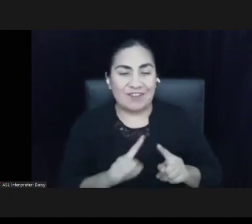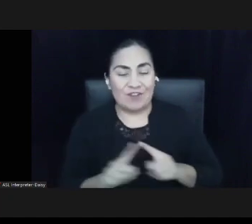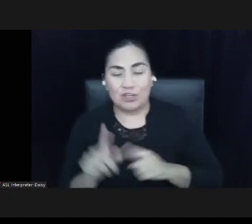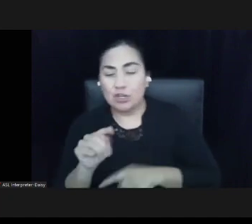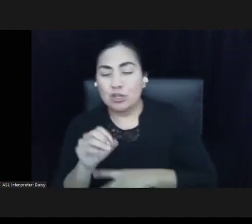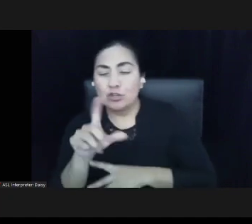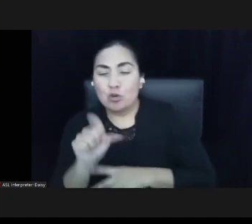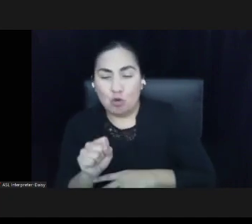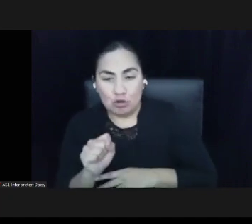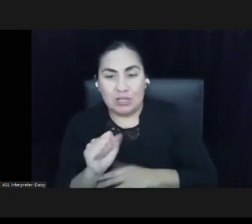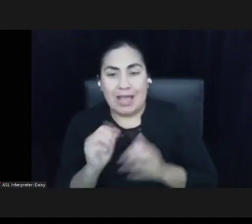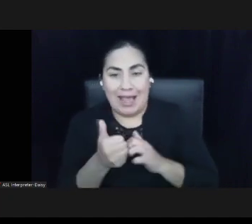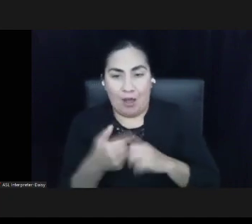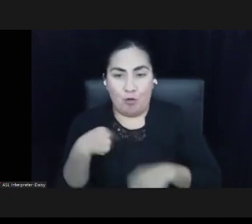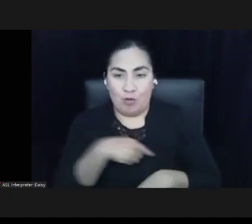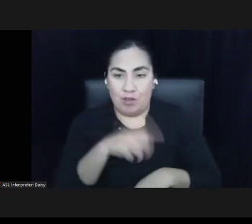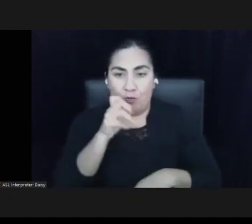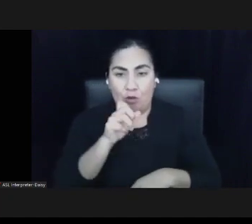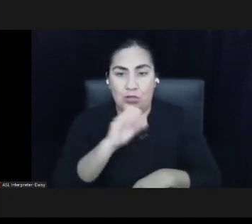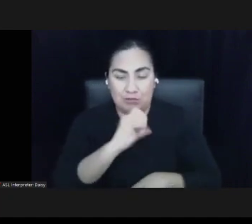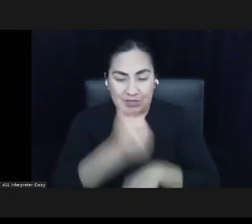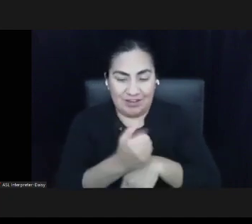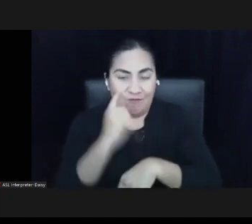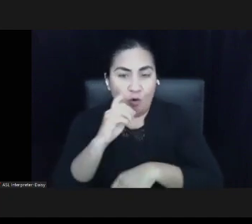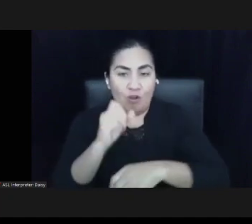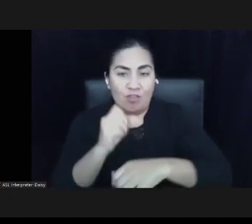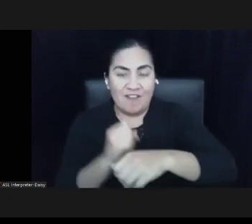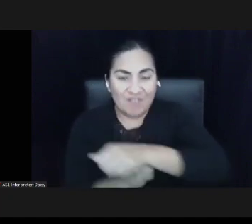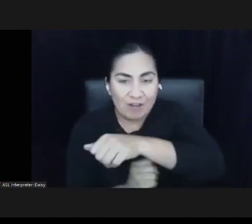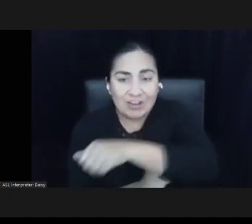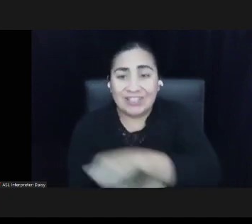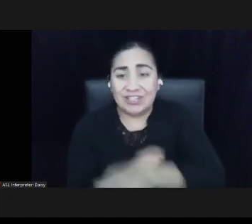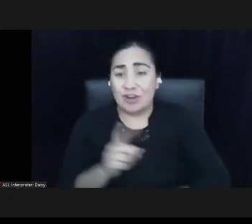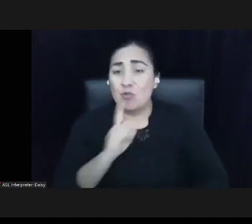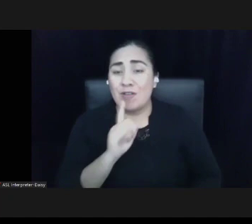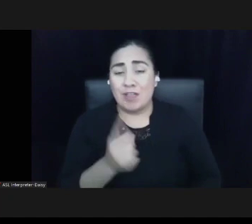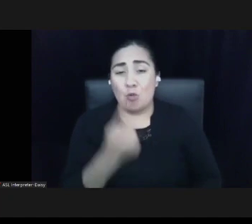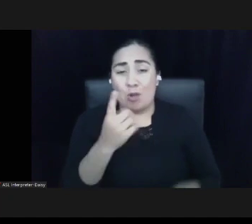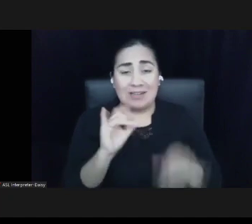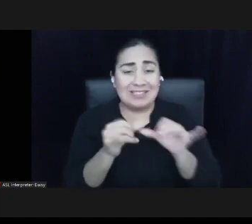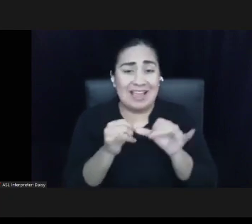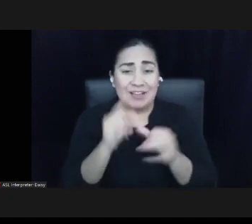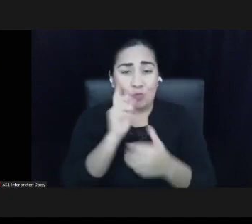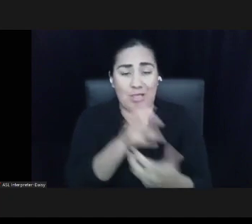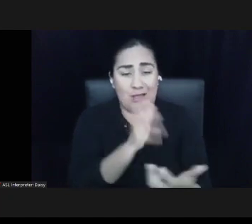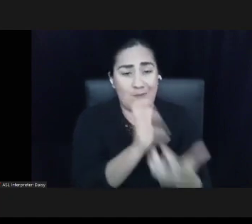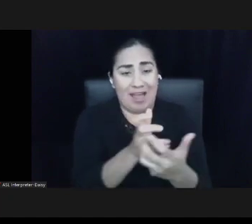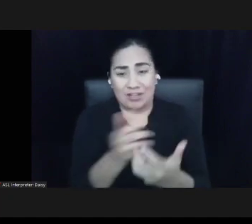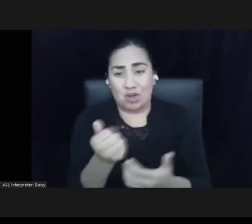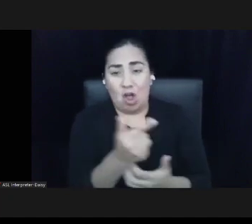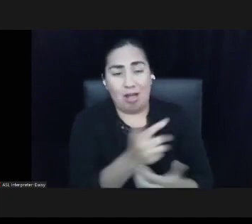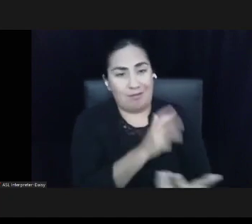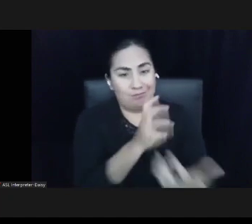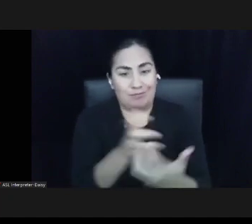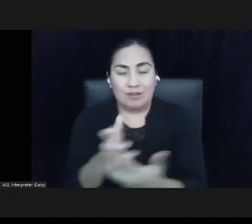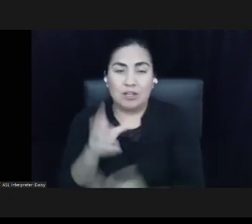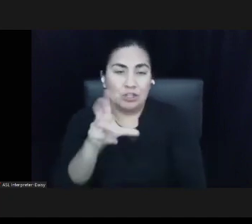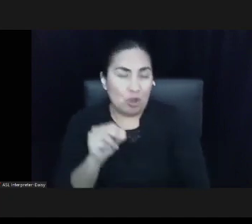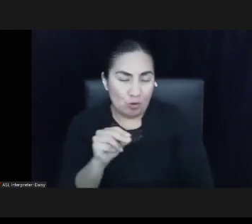operating in, because it's not a one-size-fits-all endeavor. And again, encouraging